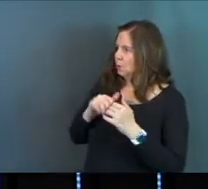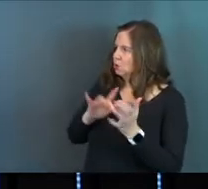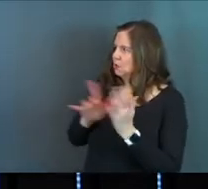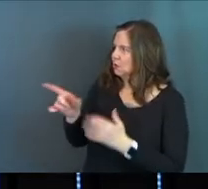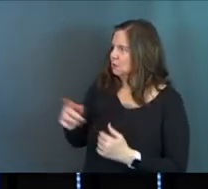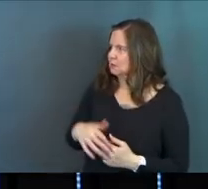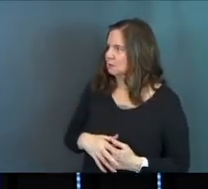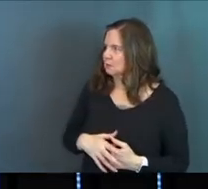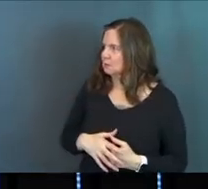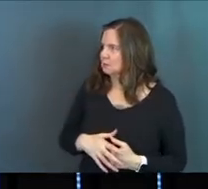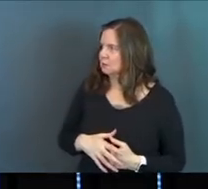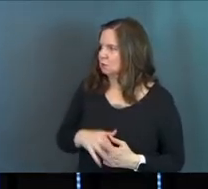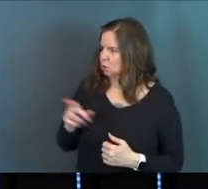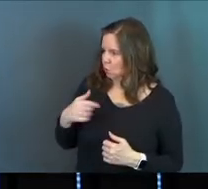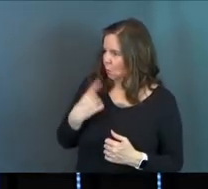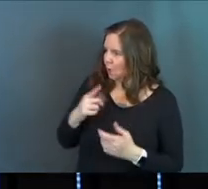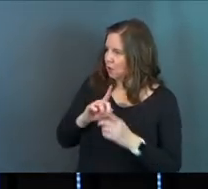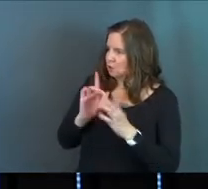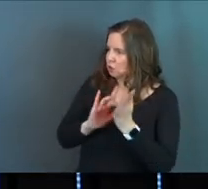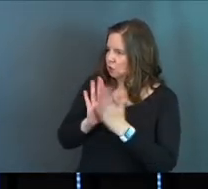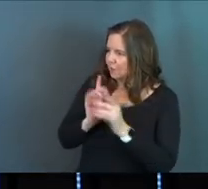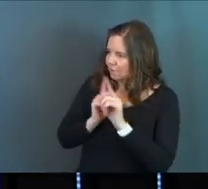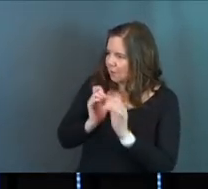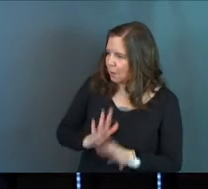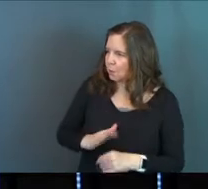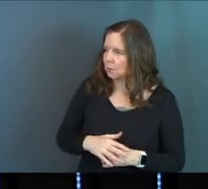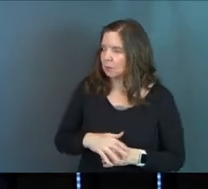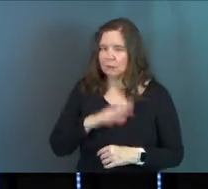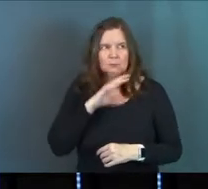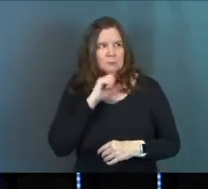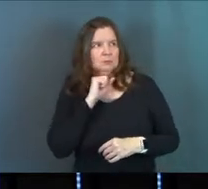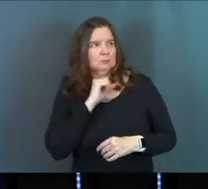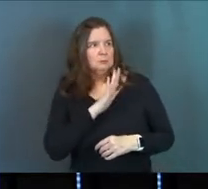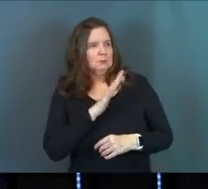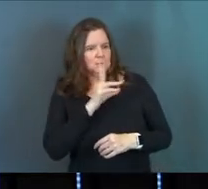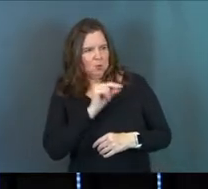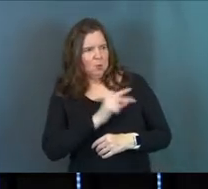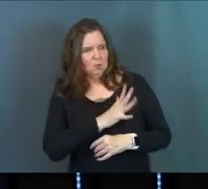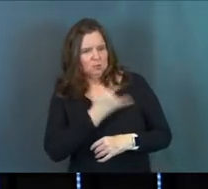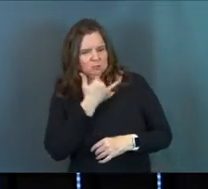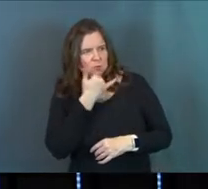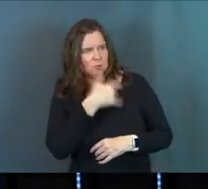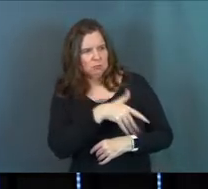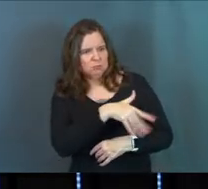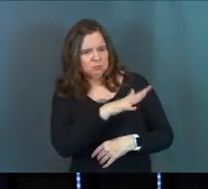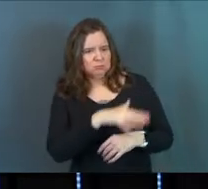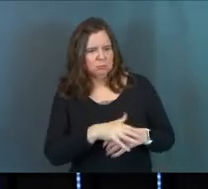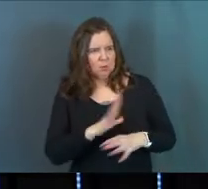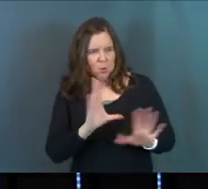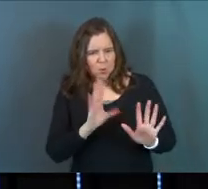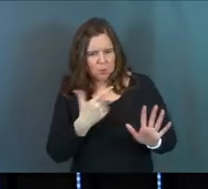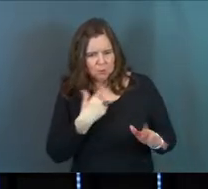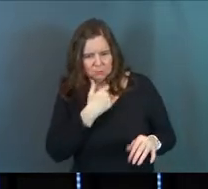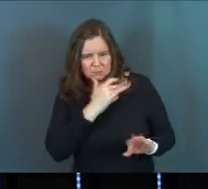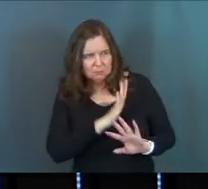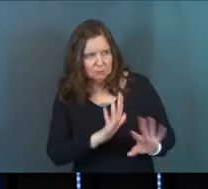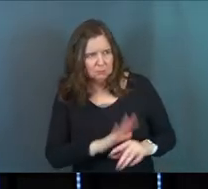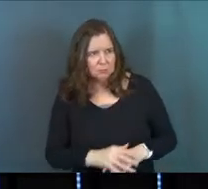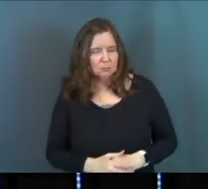with Jesus. You're one of Jesus's followers. And Peter's like, you're tripping. No, I'm not.